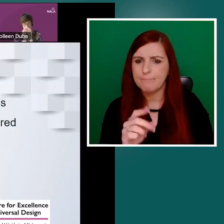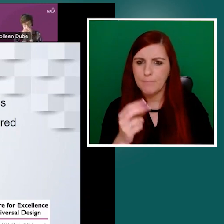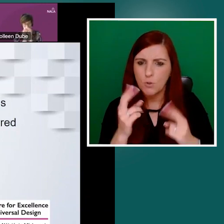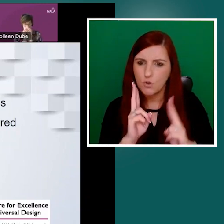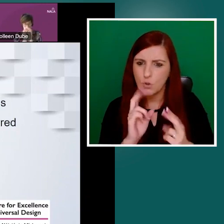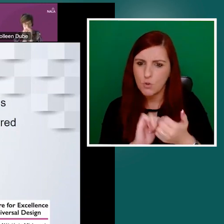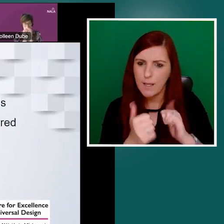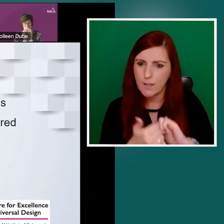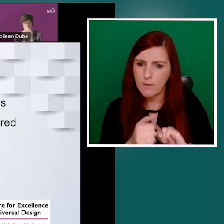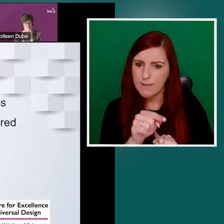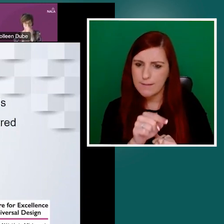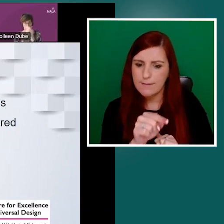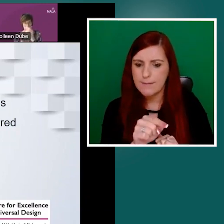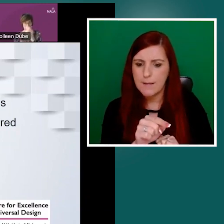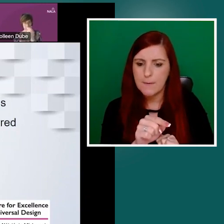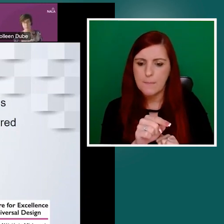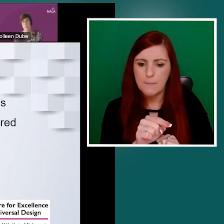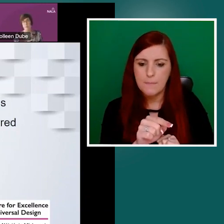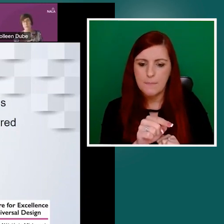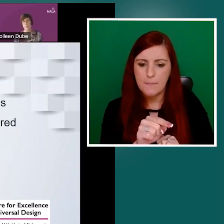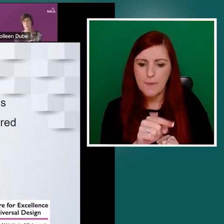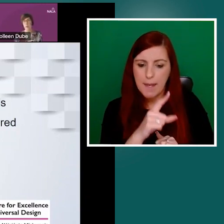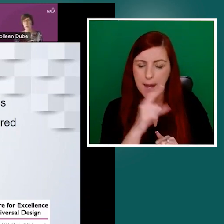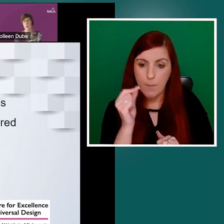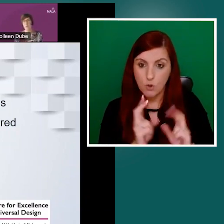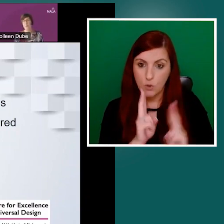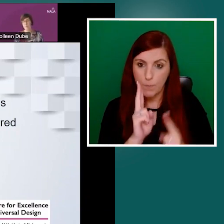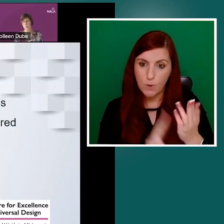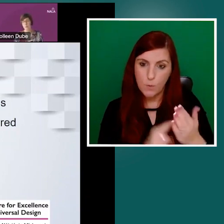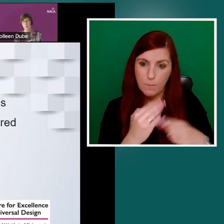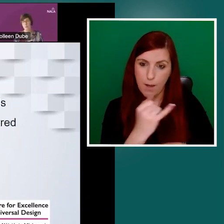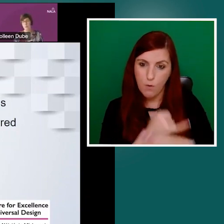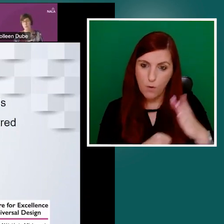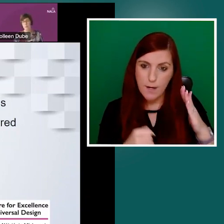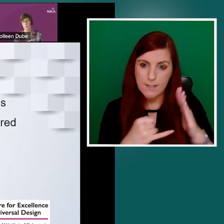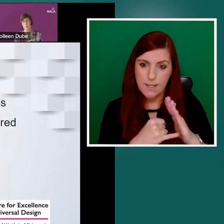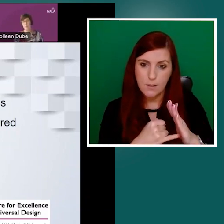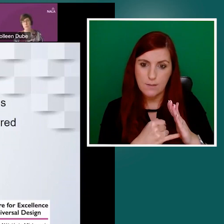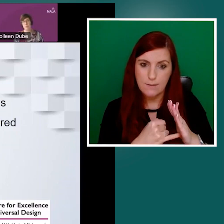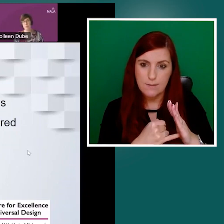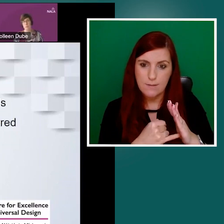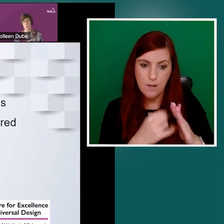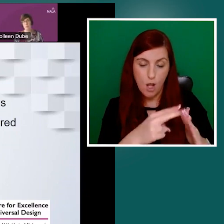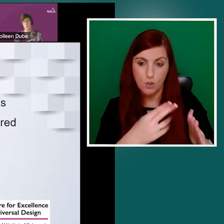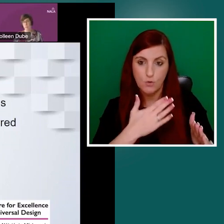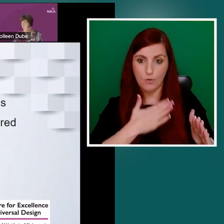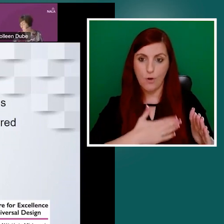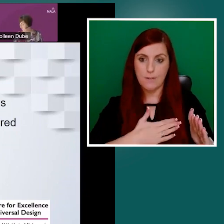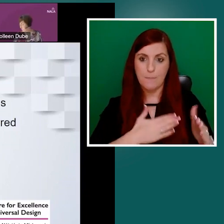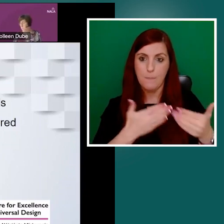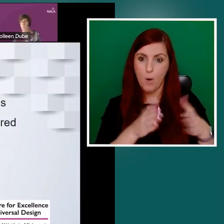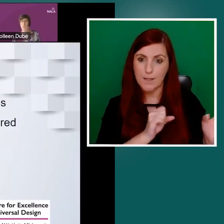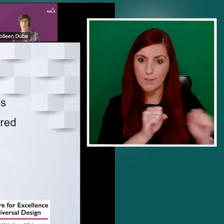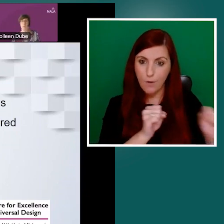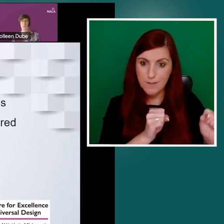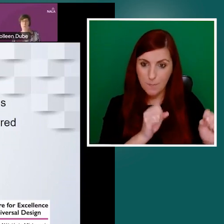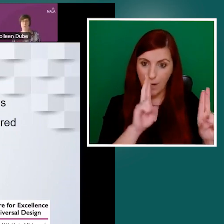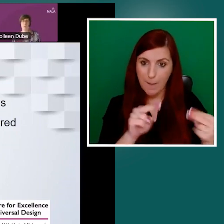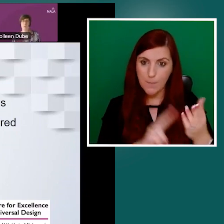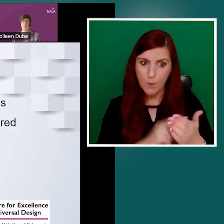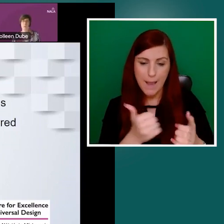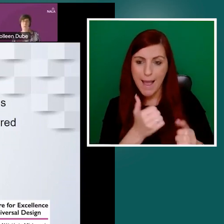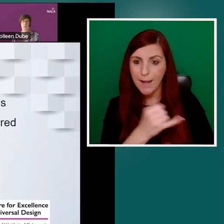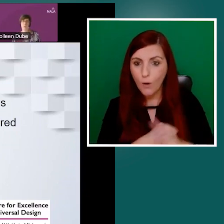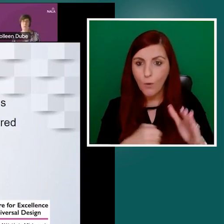addition to only the public sector. And so there was also a request to make some improvements